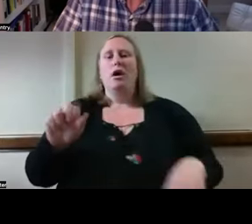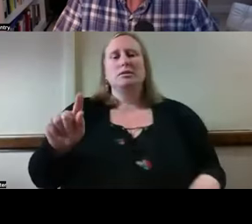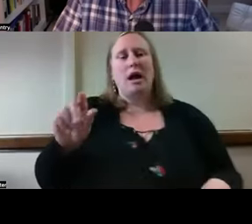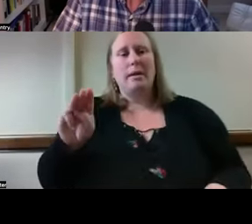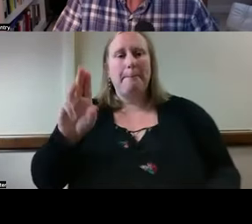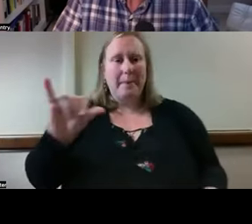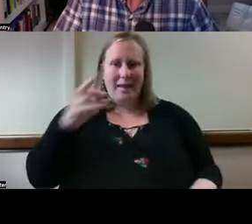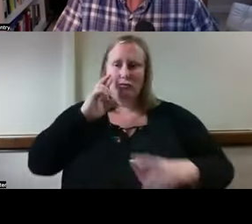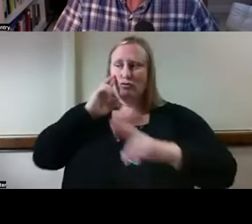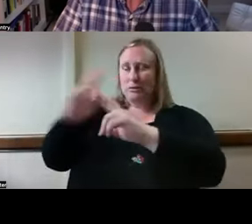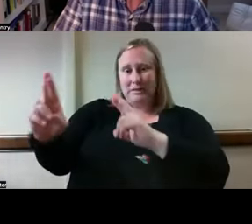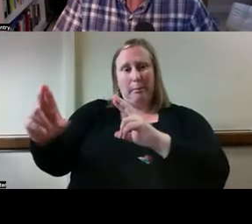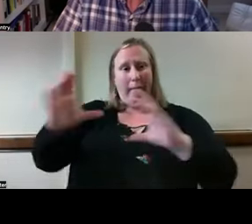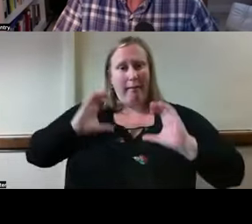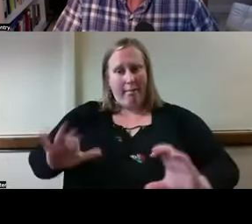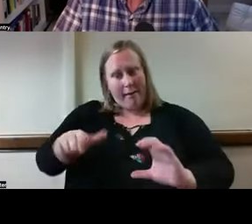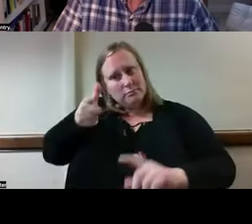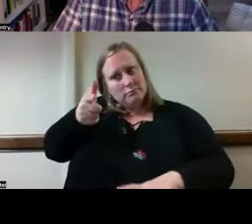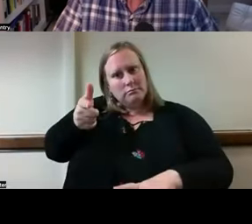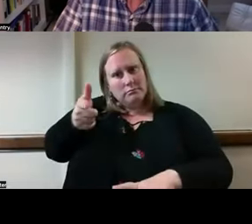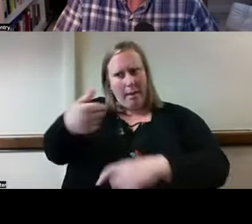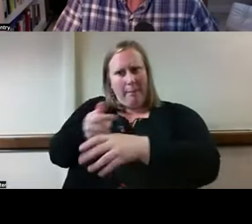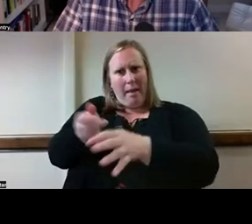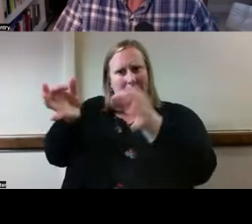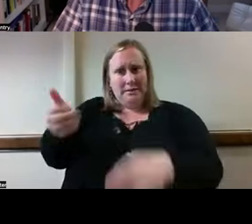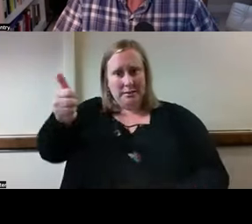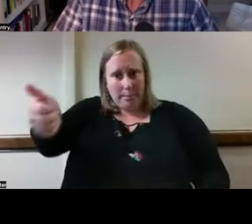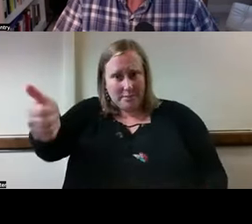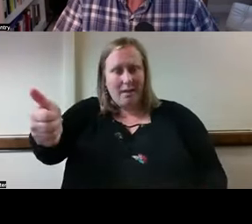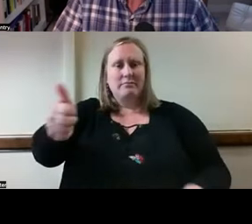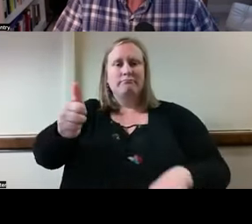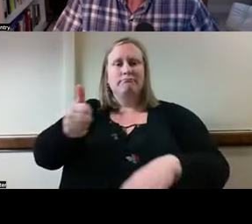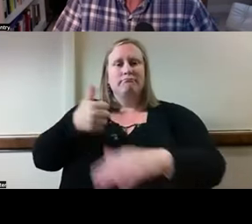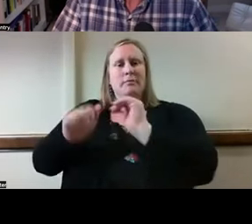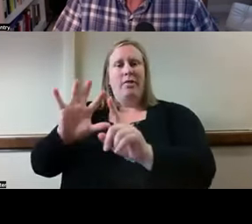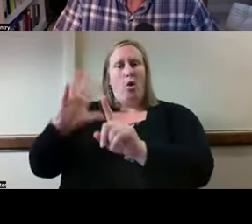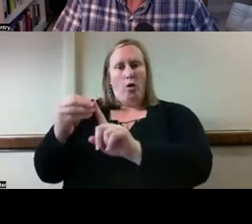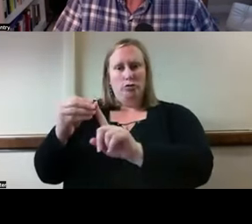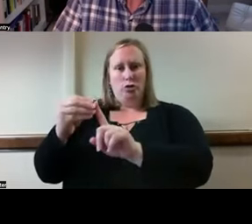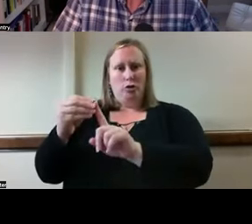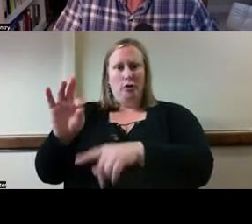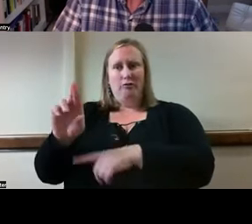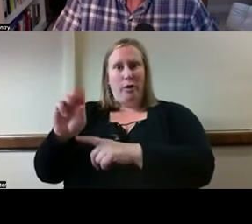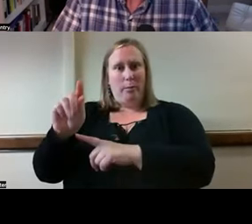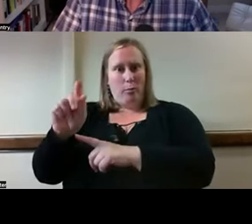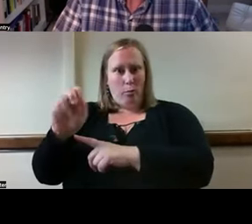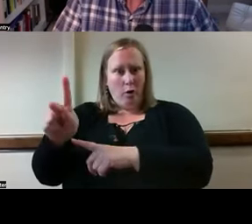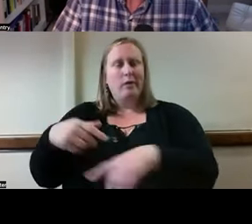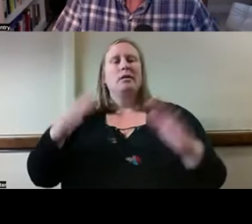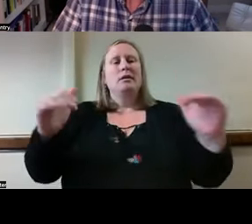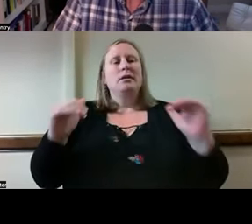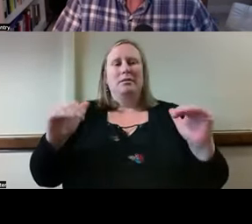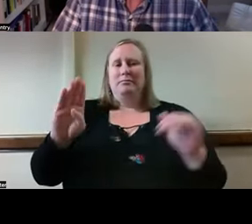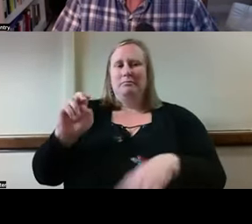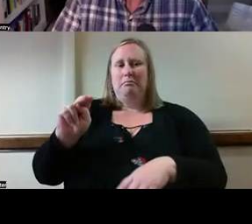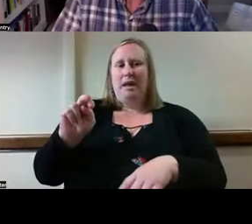rights of clients to be self-governing within your social and cultural framework. Beneficence, doing good to